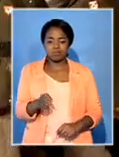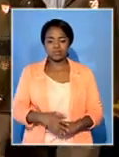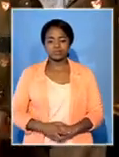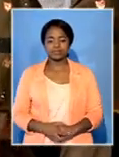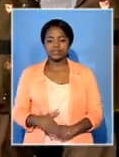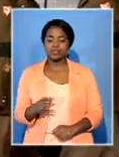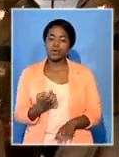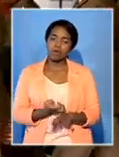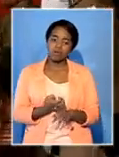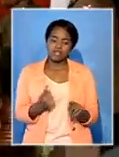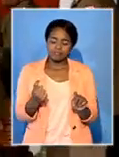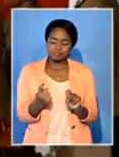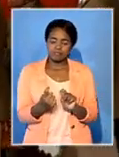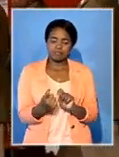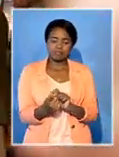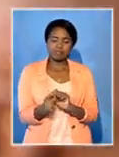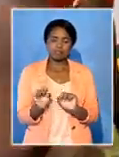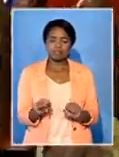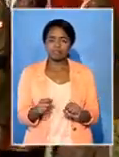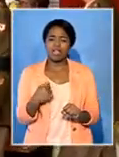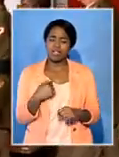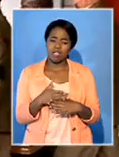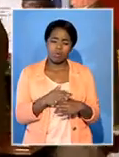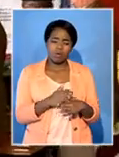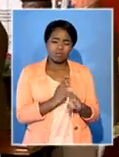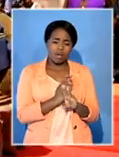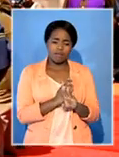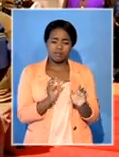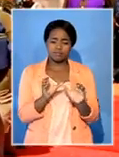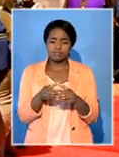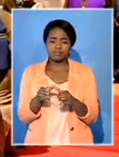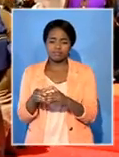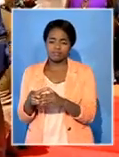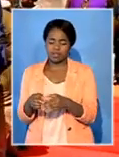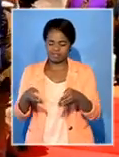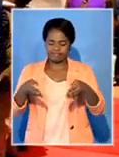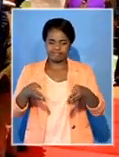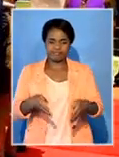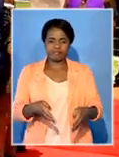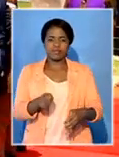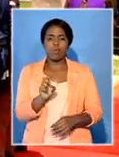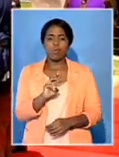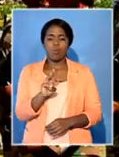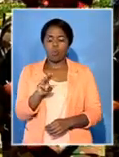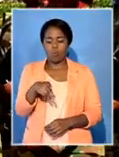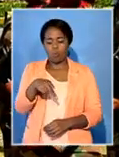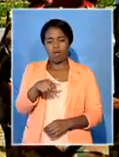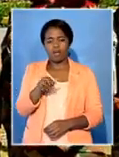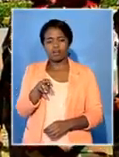economic transformation led him to serve in many private institutions. He was laid to rest at West Park Cemetery.